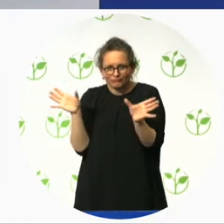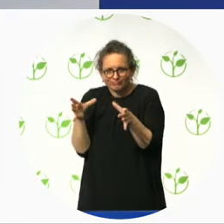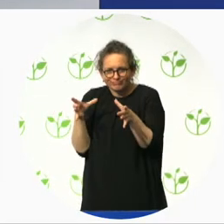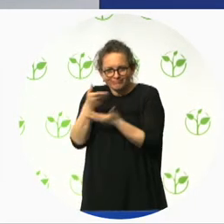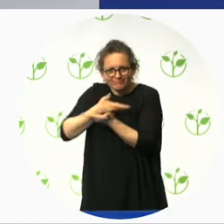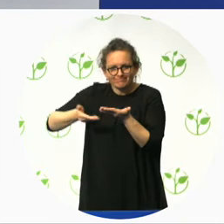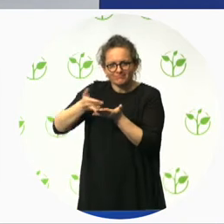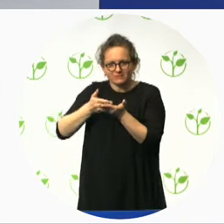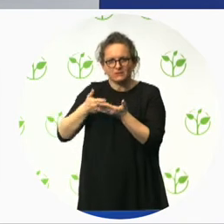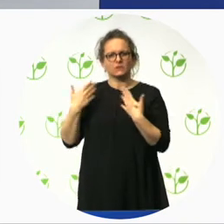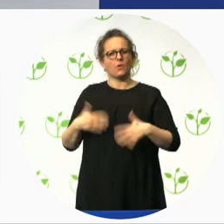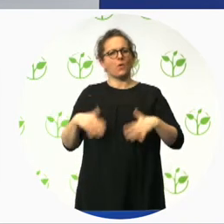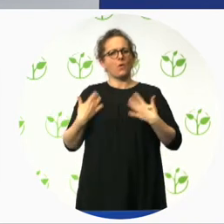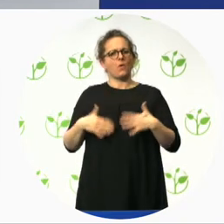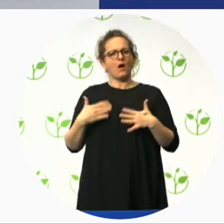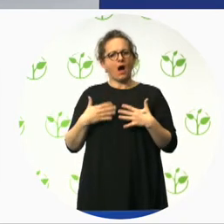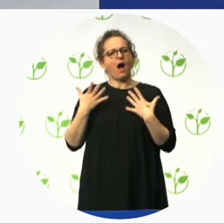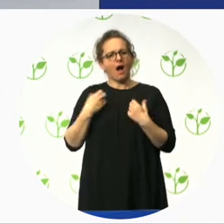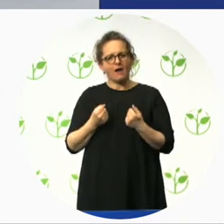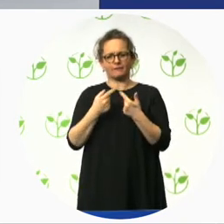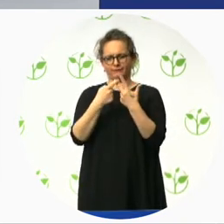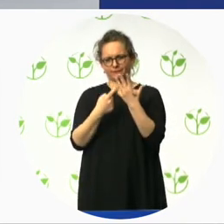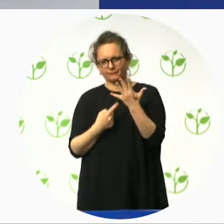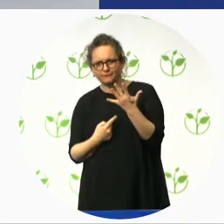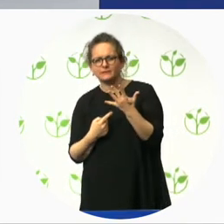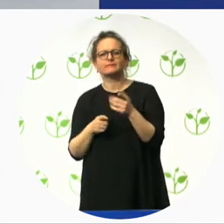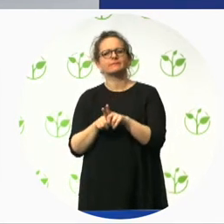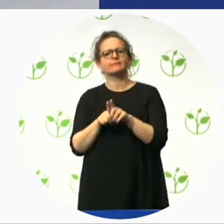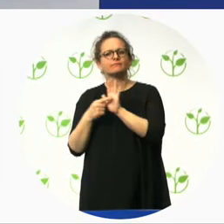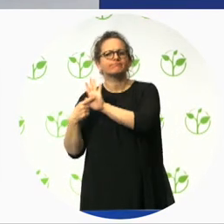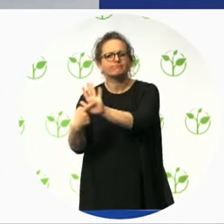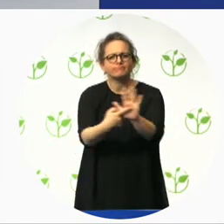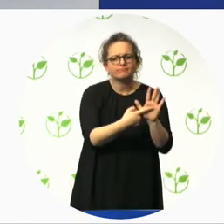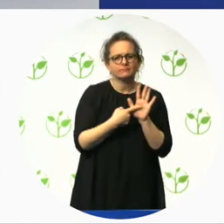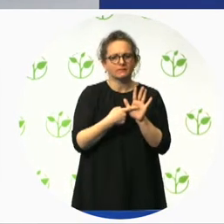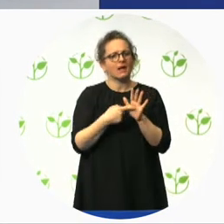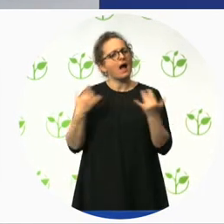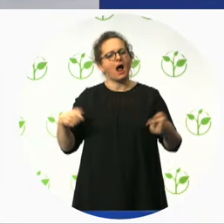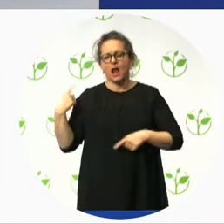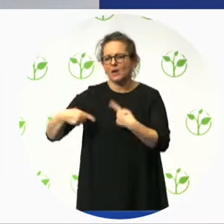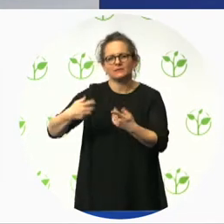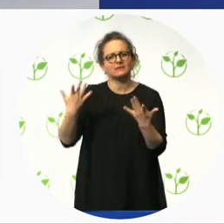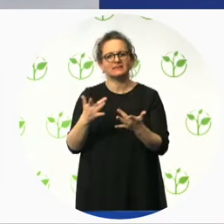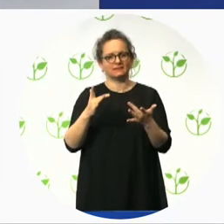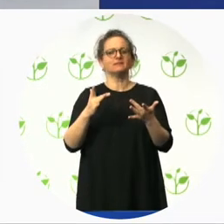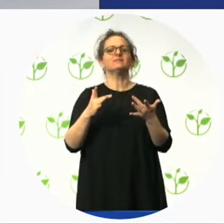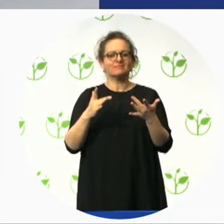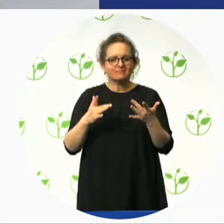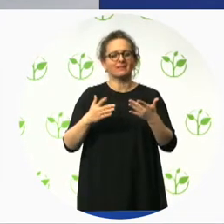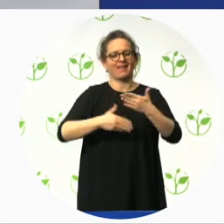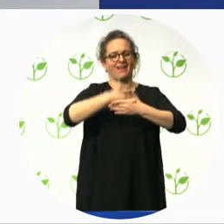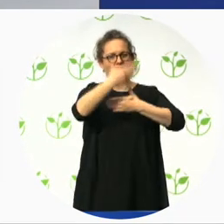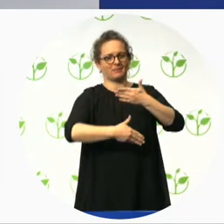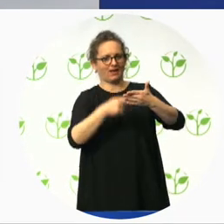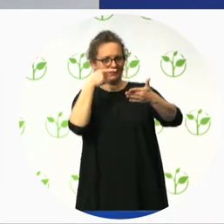otherwise known as GAN through networking amongst peers and in October of this past year we issued a toolkit which aids in ensuring consistent